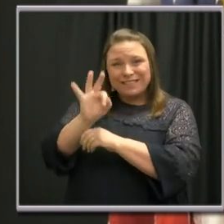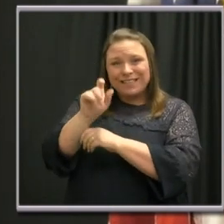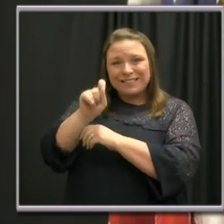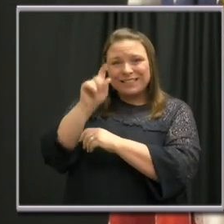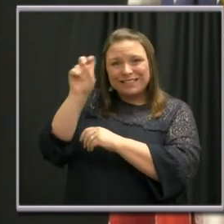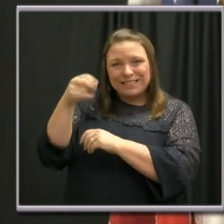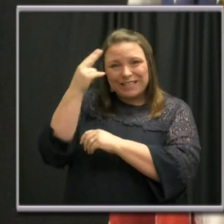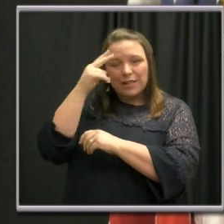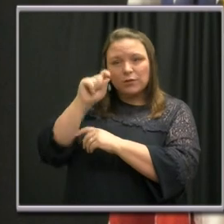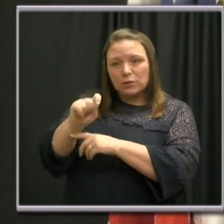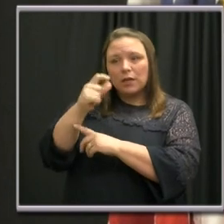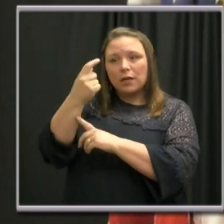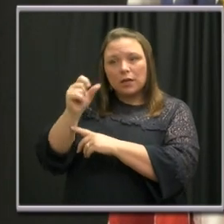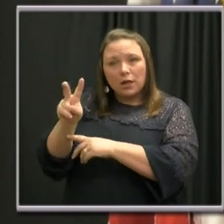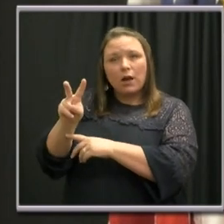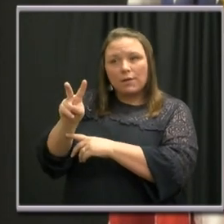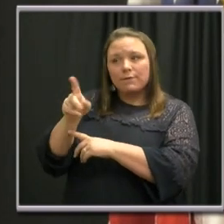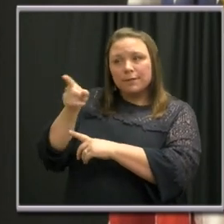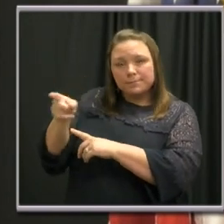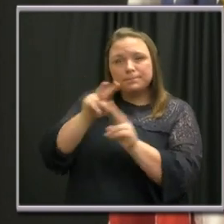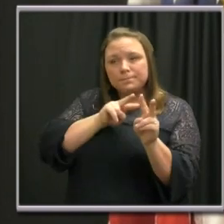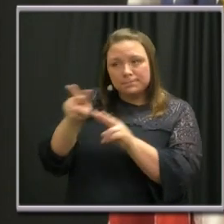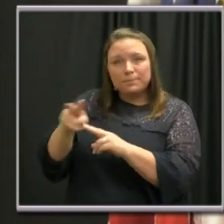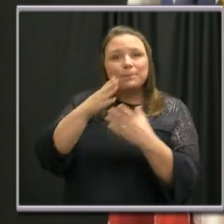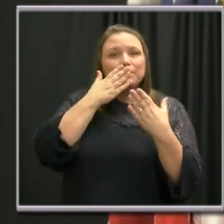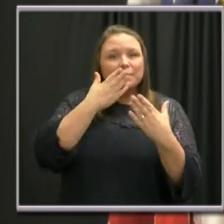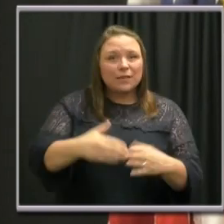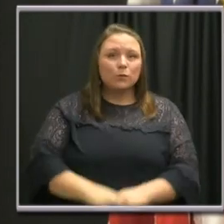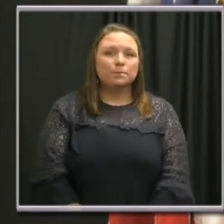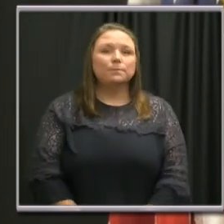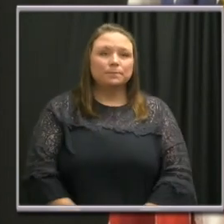.nashville.gov website. Thank you.